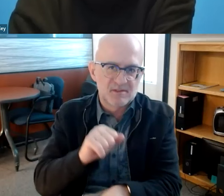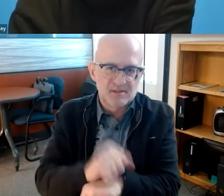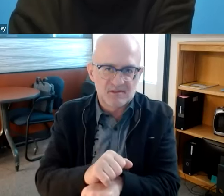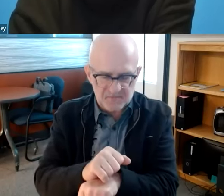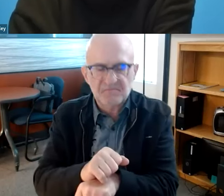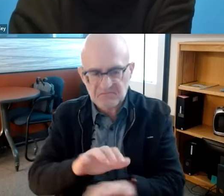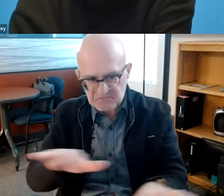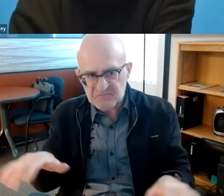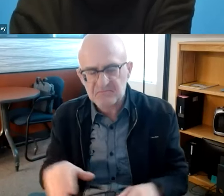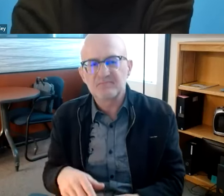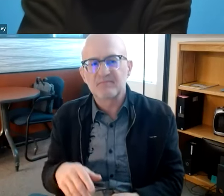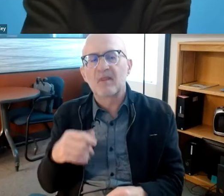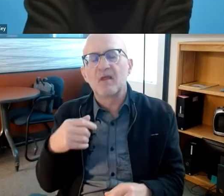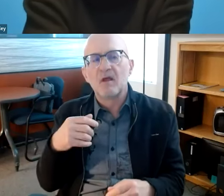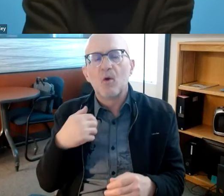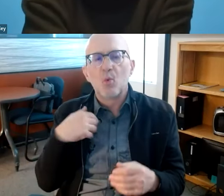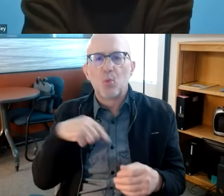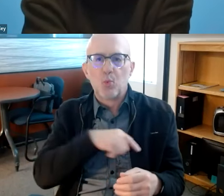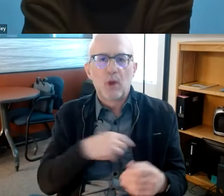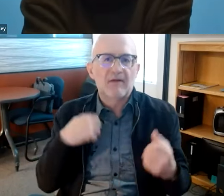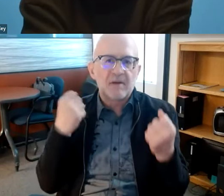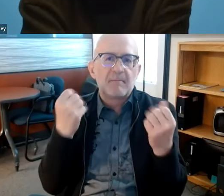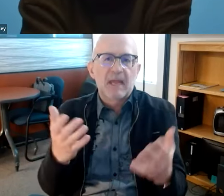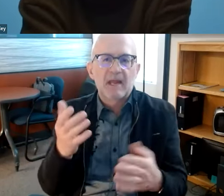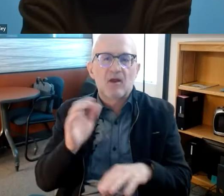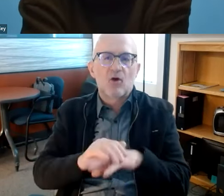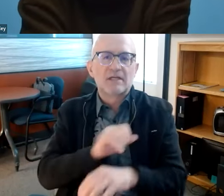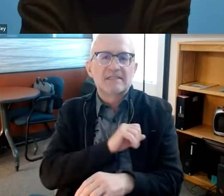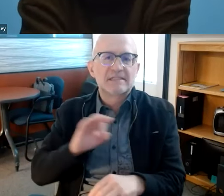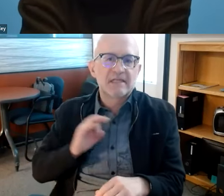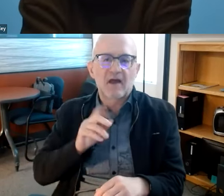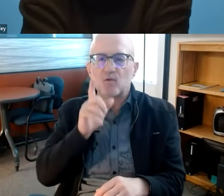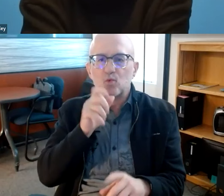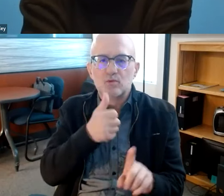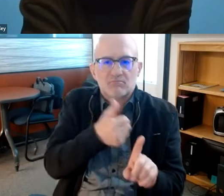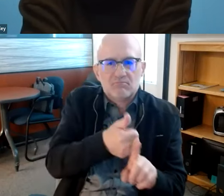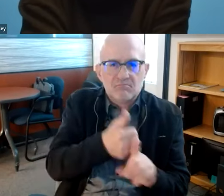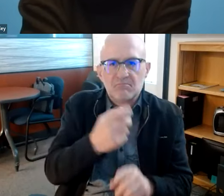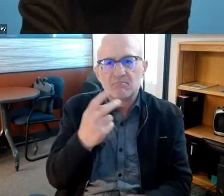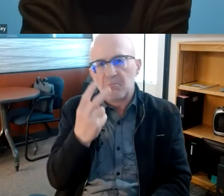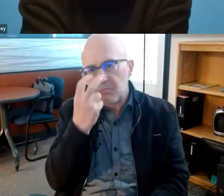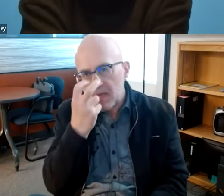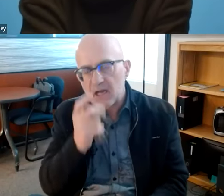I help people with disabilities find work. Oh, so I work with the VR department, excuse me.